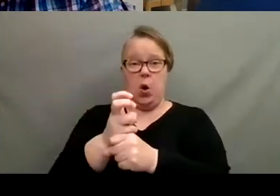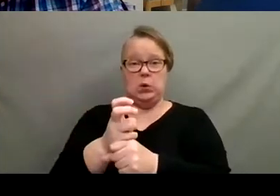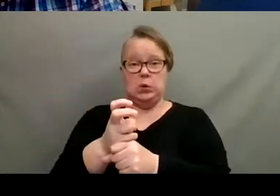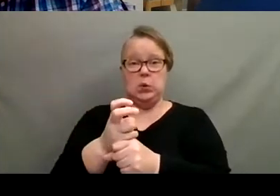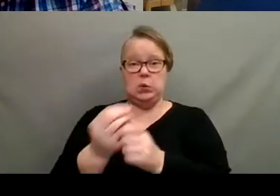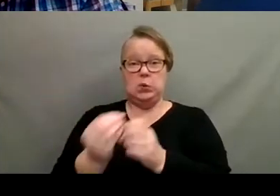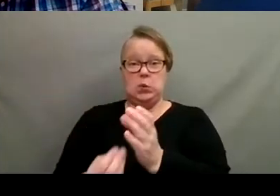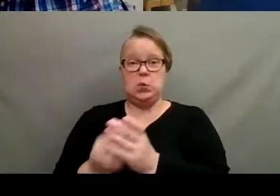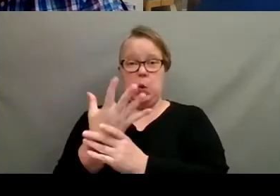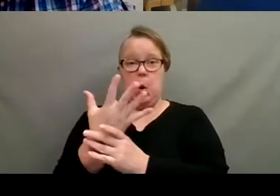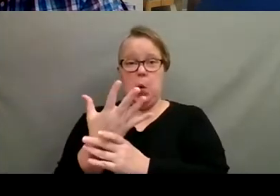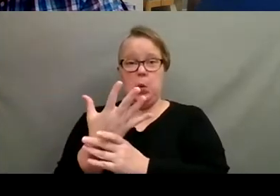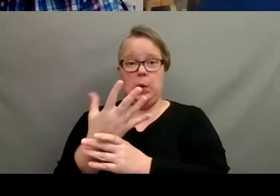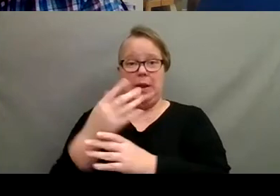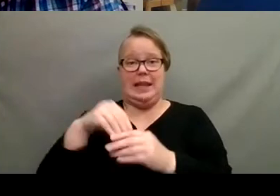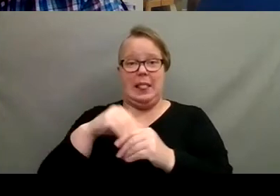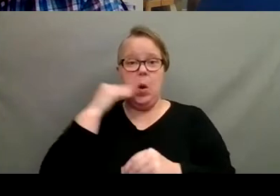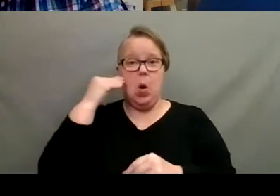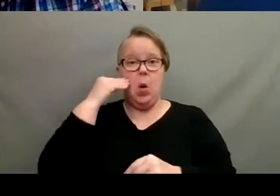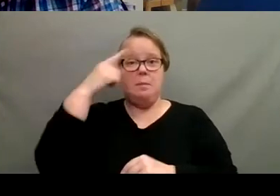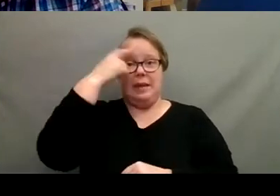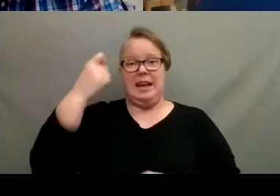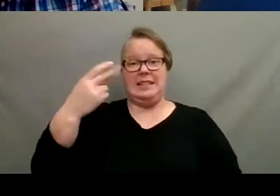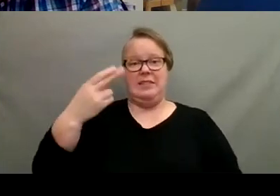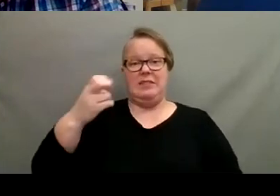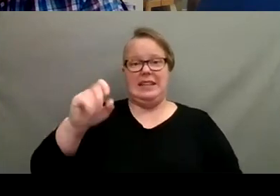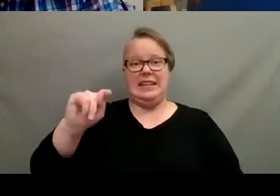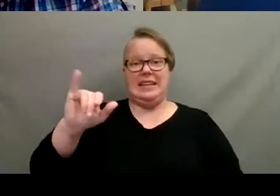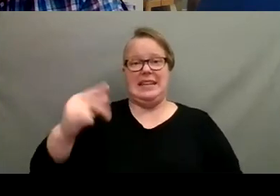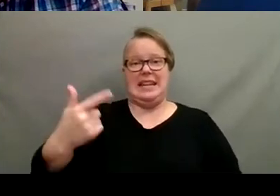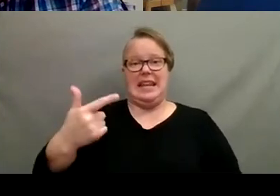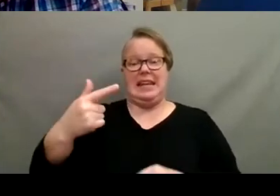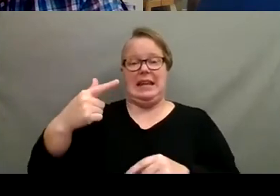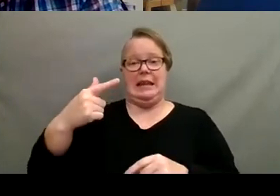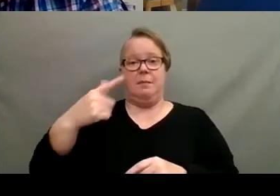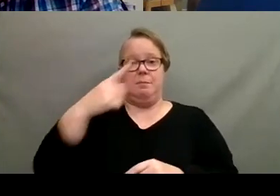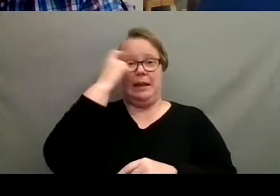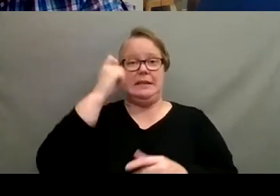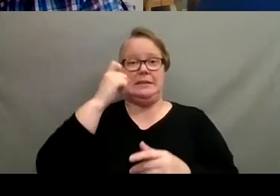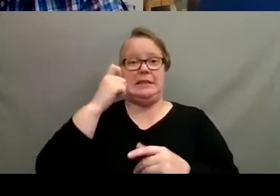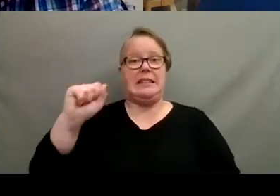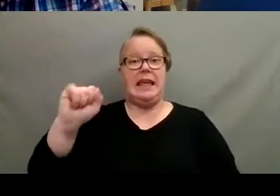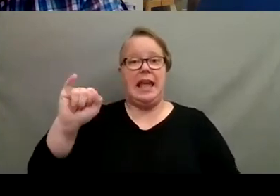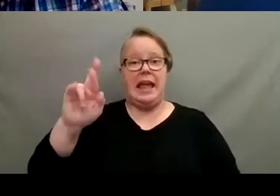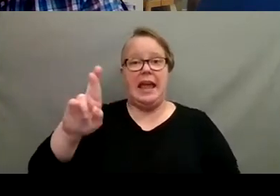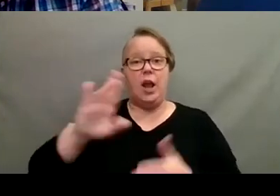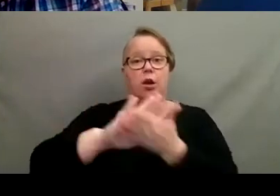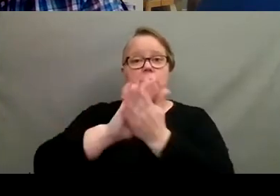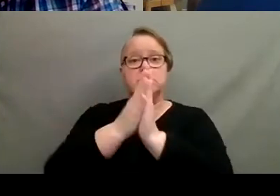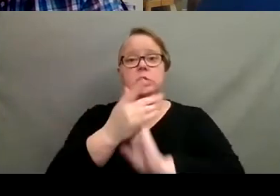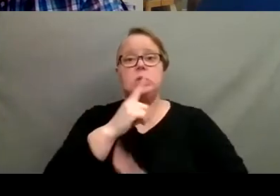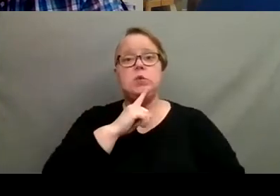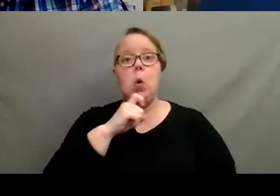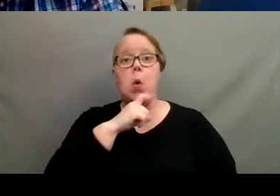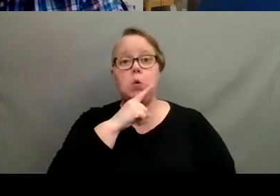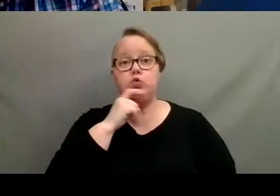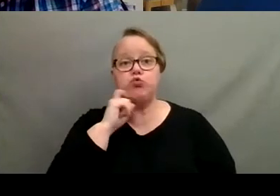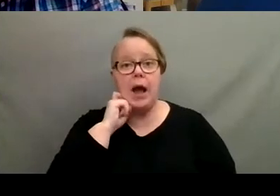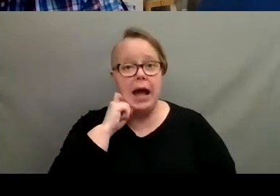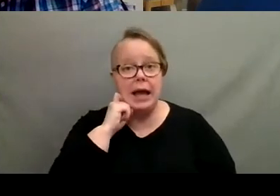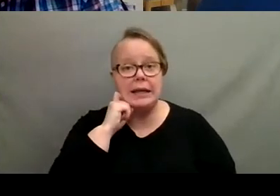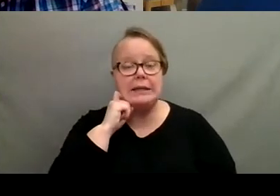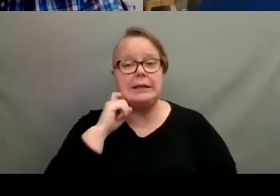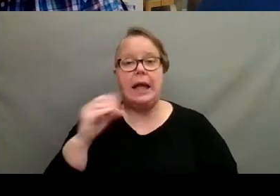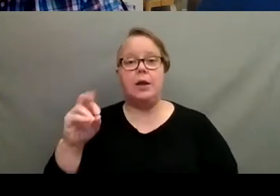plant because of our heating systems in our homes. It just dries the air out so much. And, uh, I found the